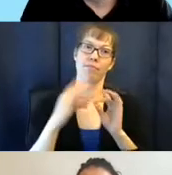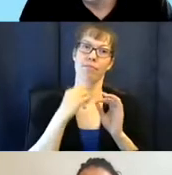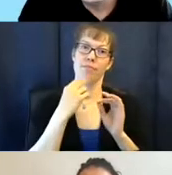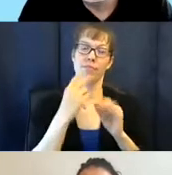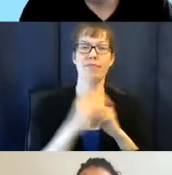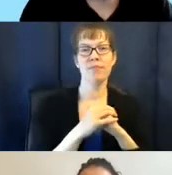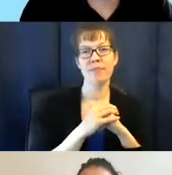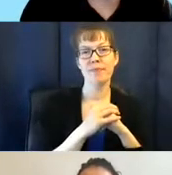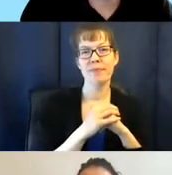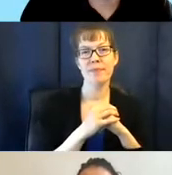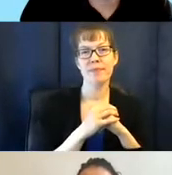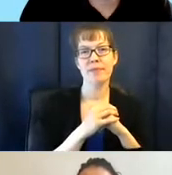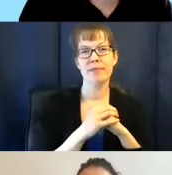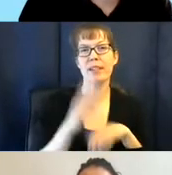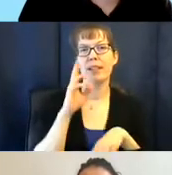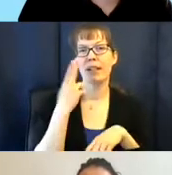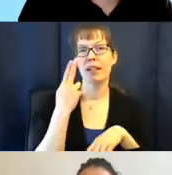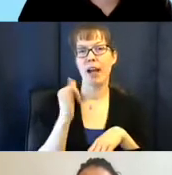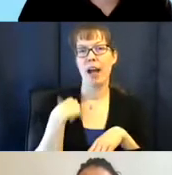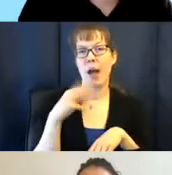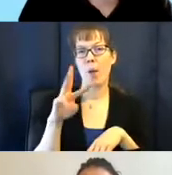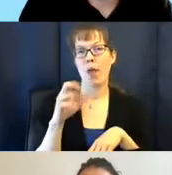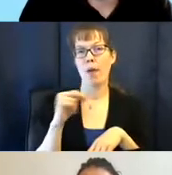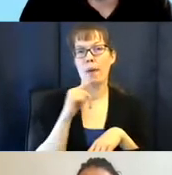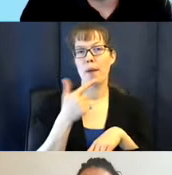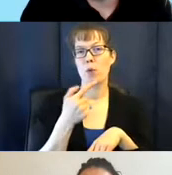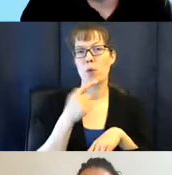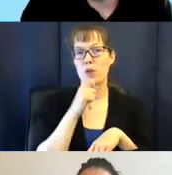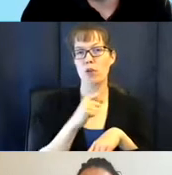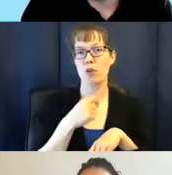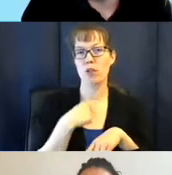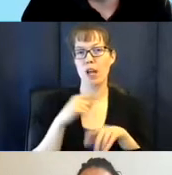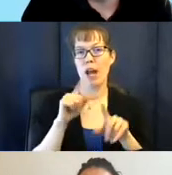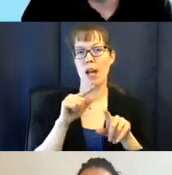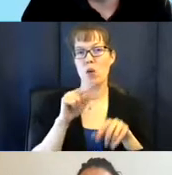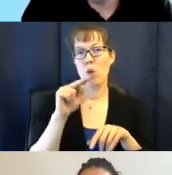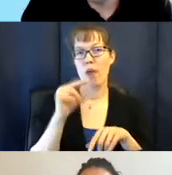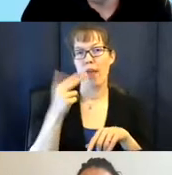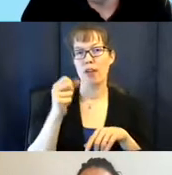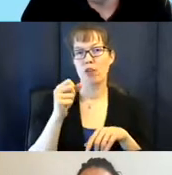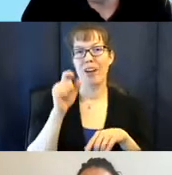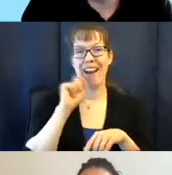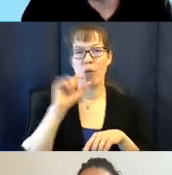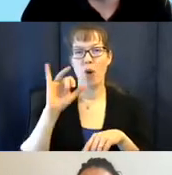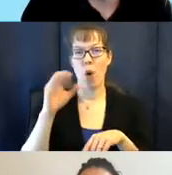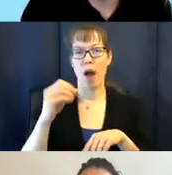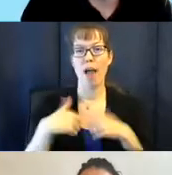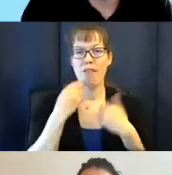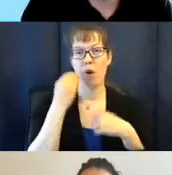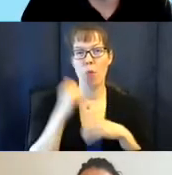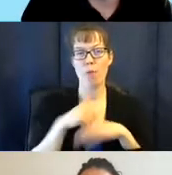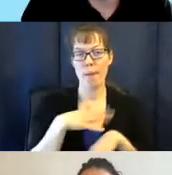Hi, I'm William. I'm 21 years old and attend North High School in Akron, Ohio. I live at home with my mom, dad,